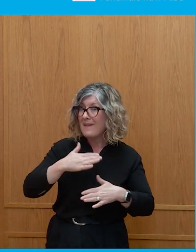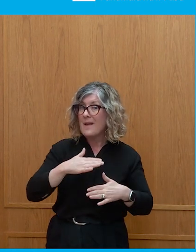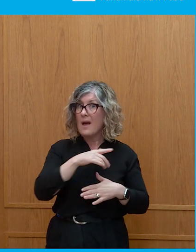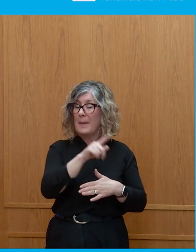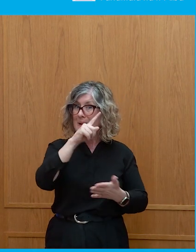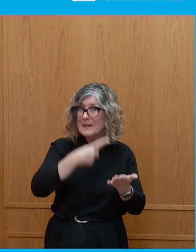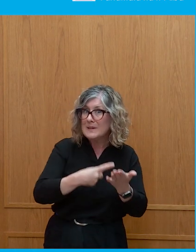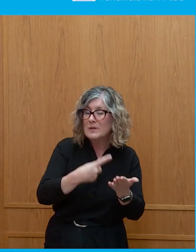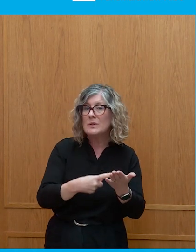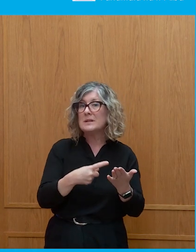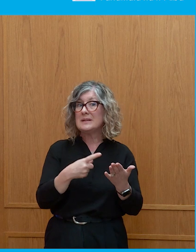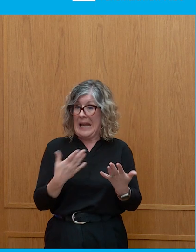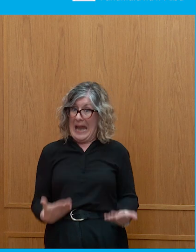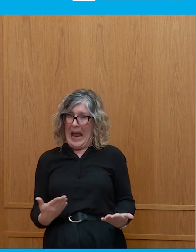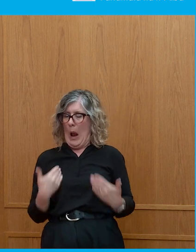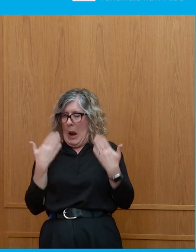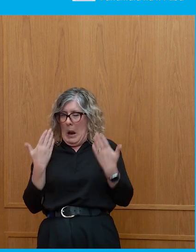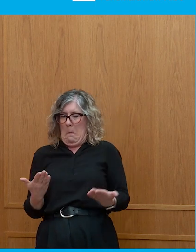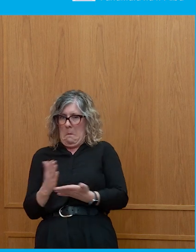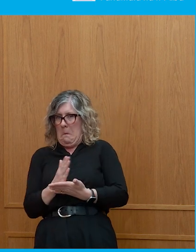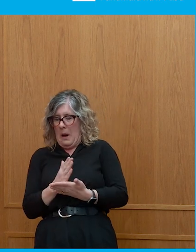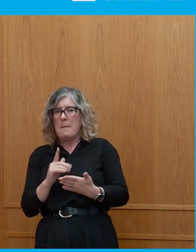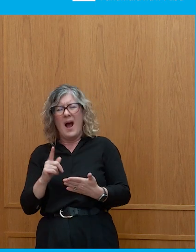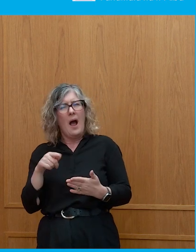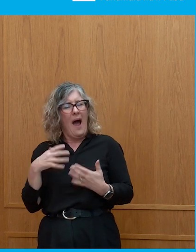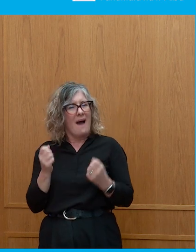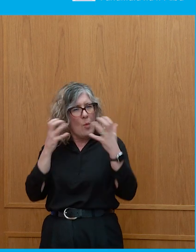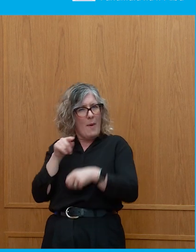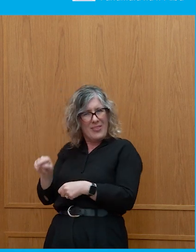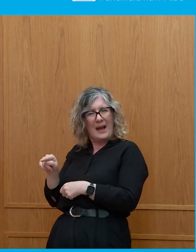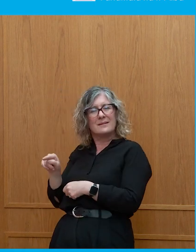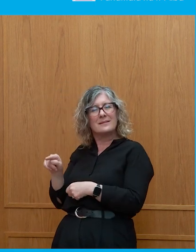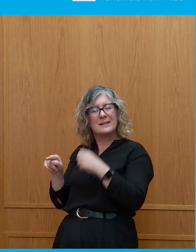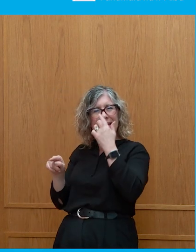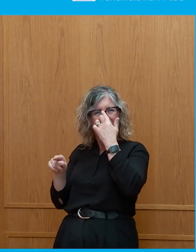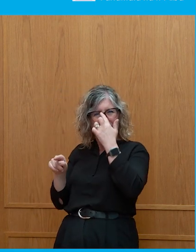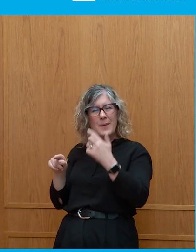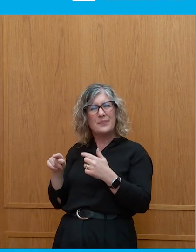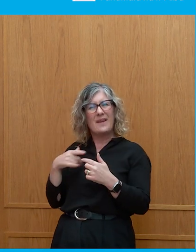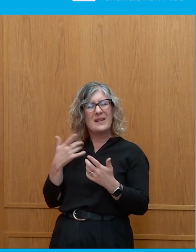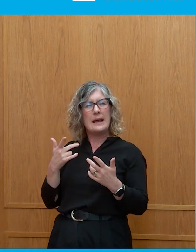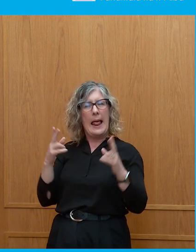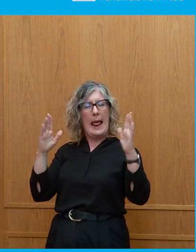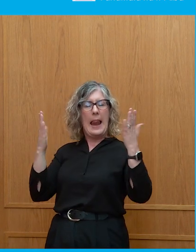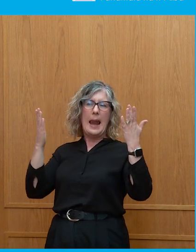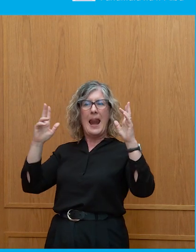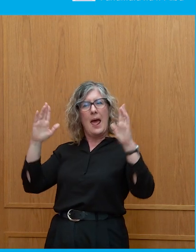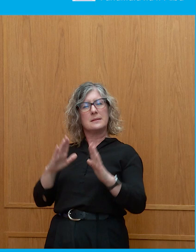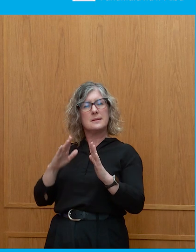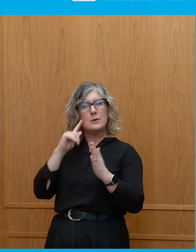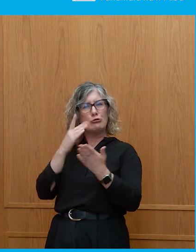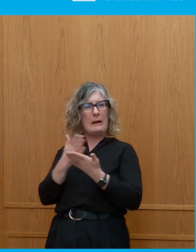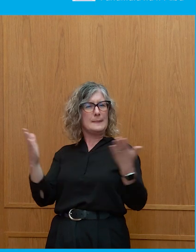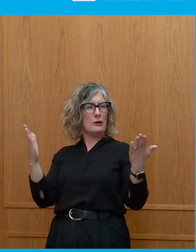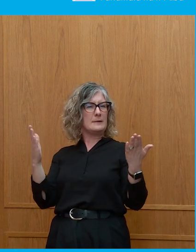now, Mark. But that, so that worries me a little bit more, because there's, it's less transparent in, well,